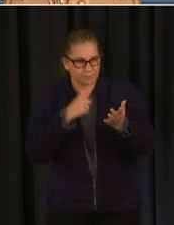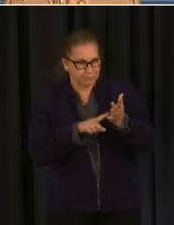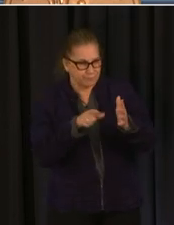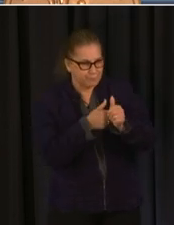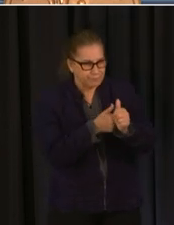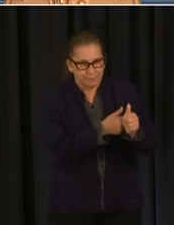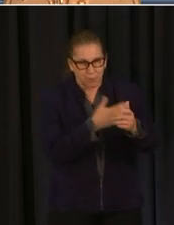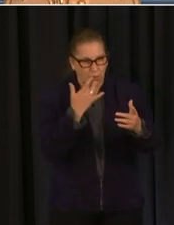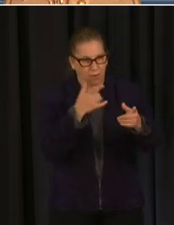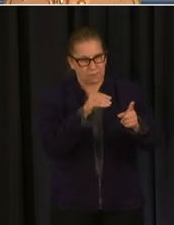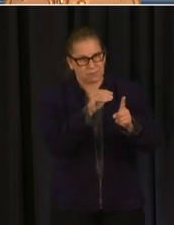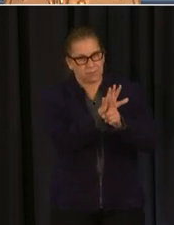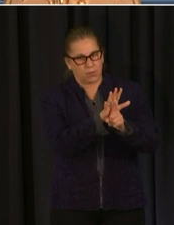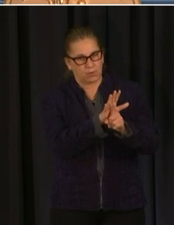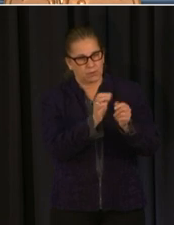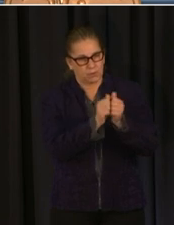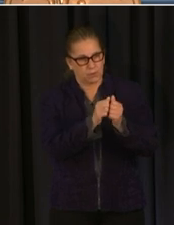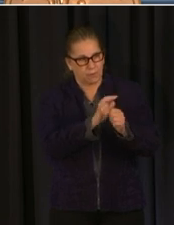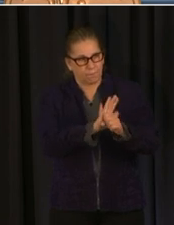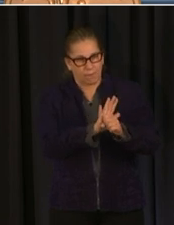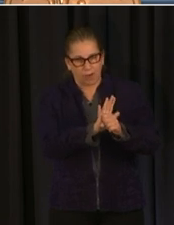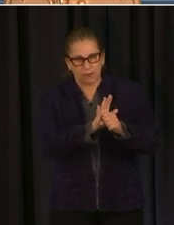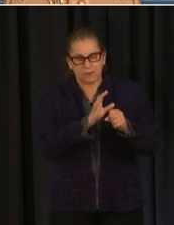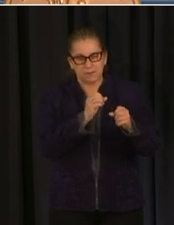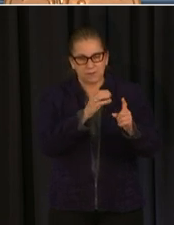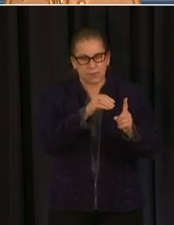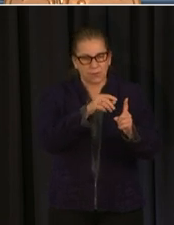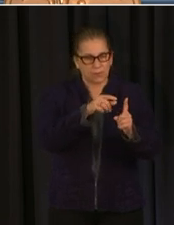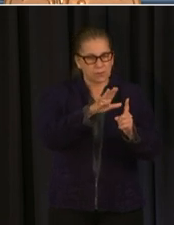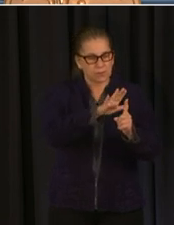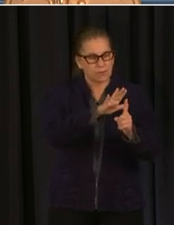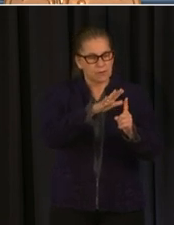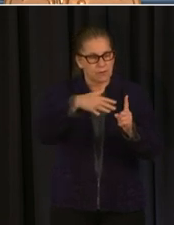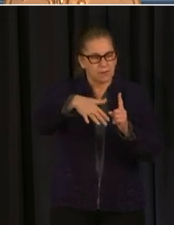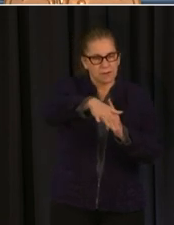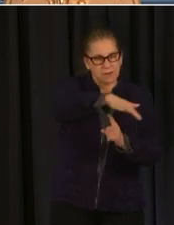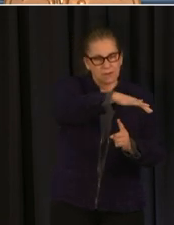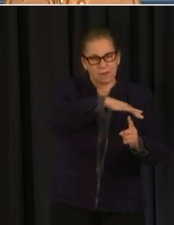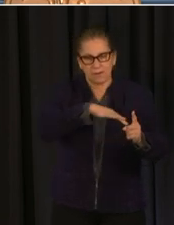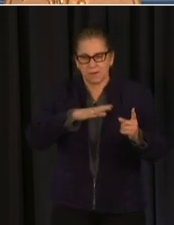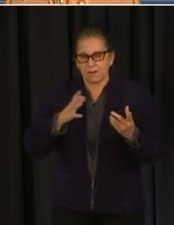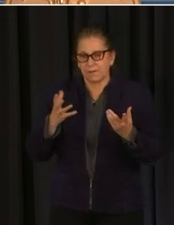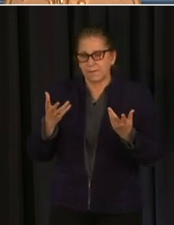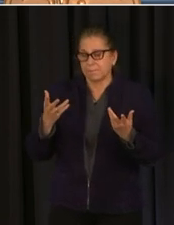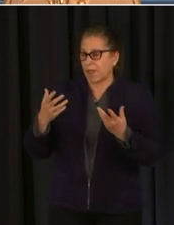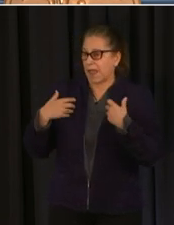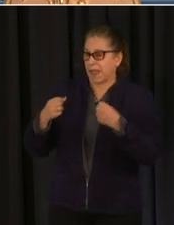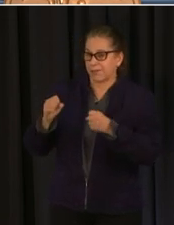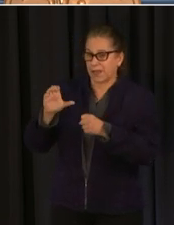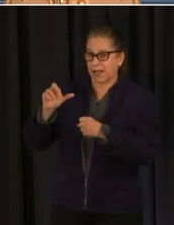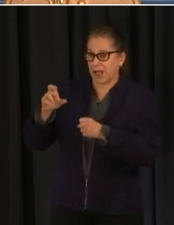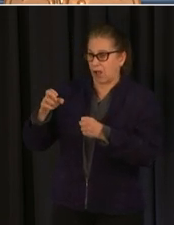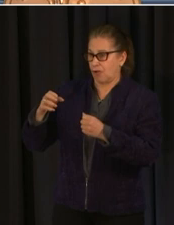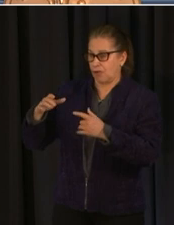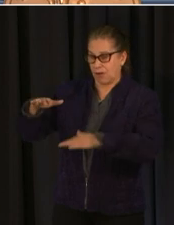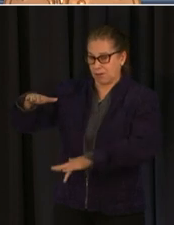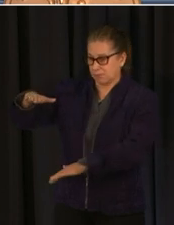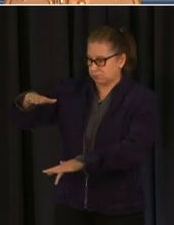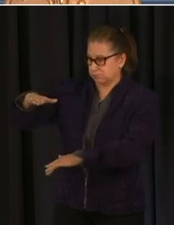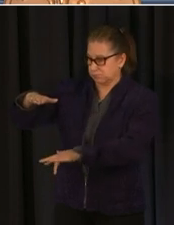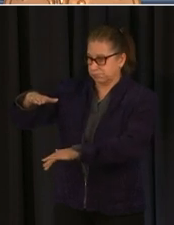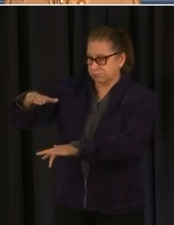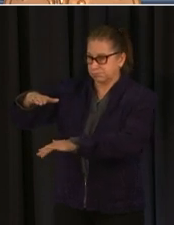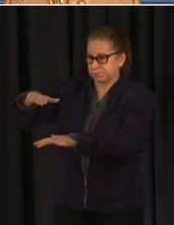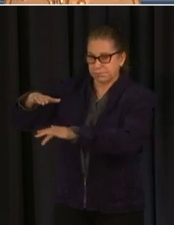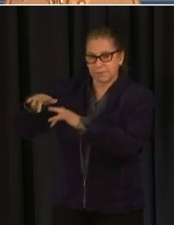and in order to continue to have a our health system capacity perform at its best we need you